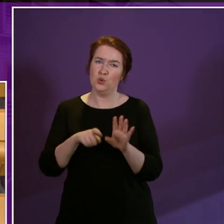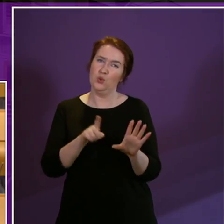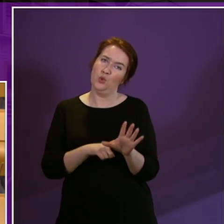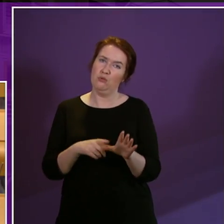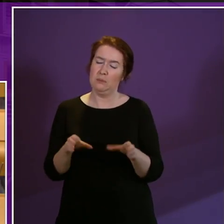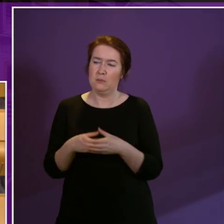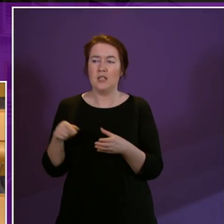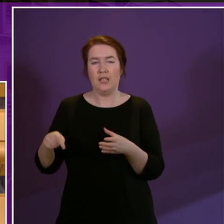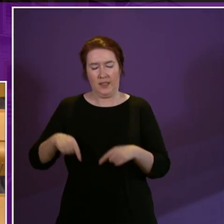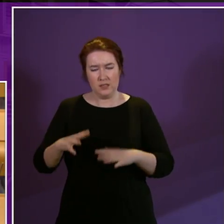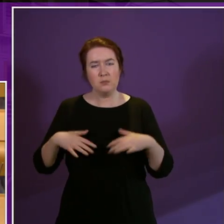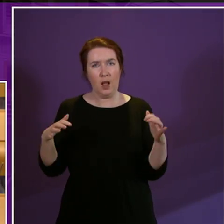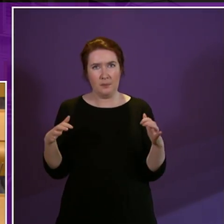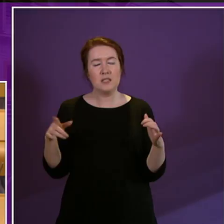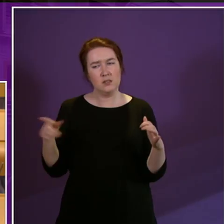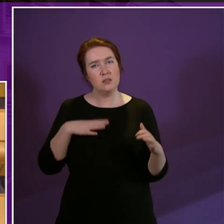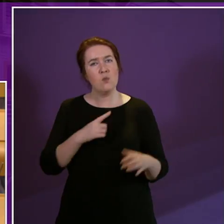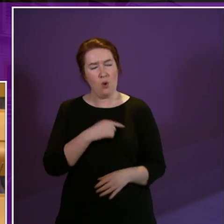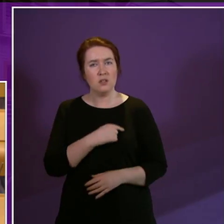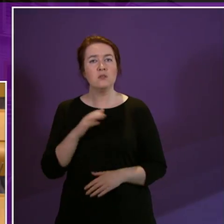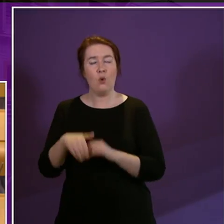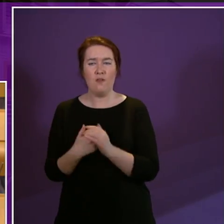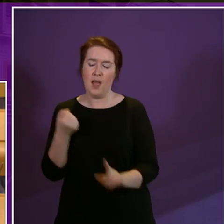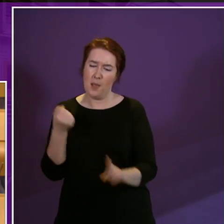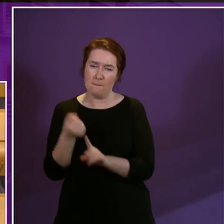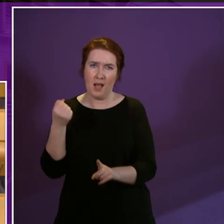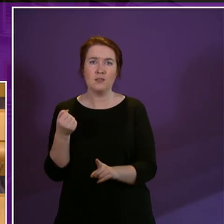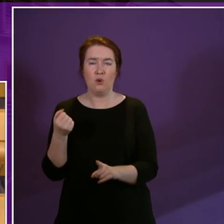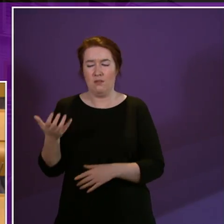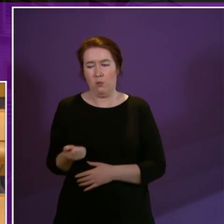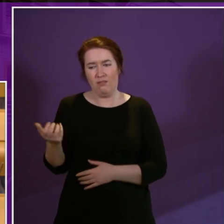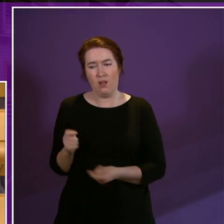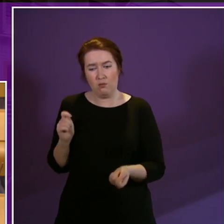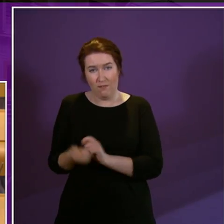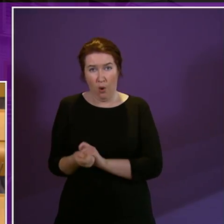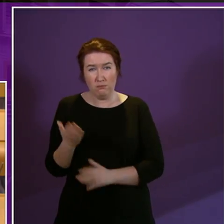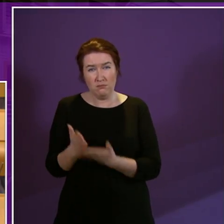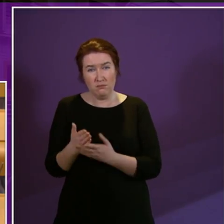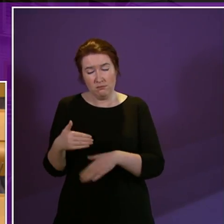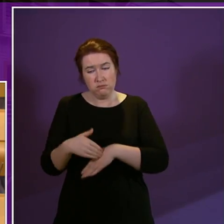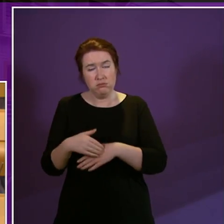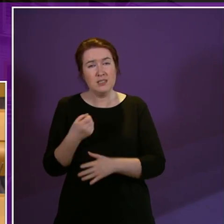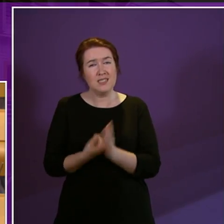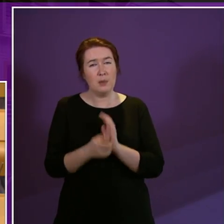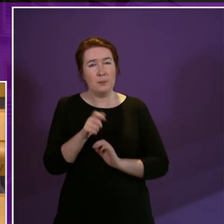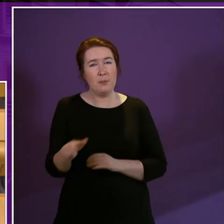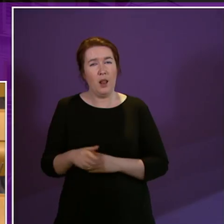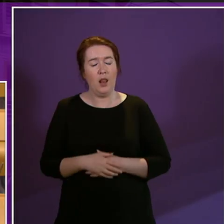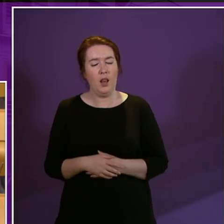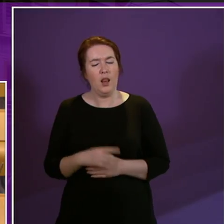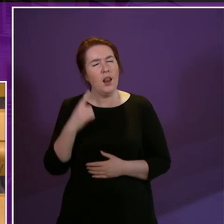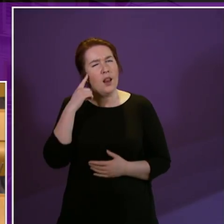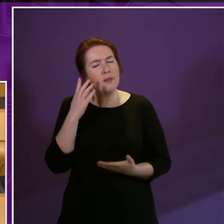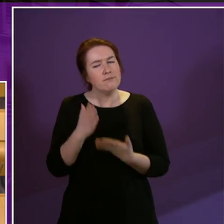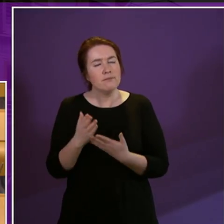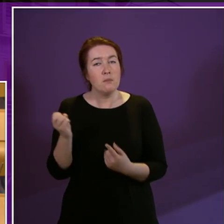this parliament about the impact of welfare reforms on disabled people. I think it is really important